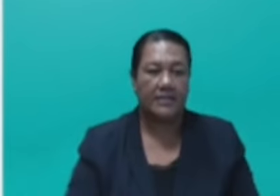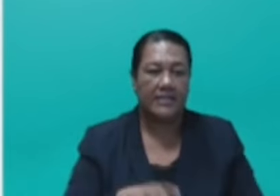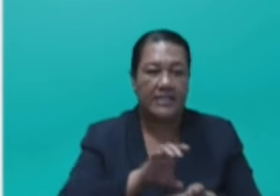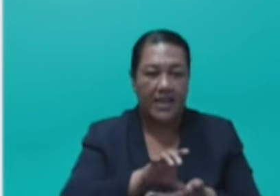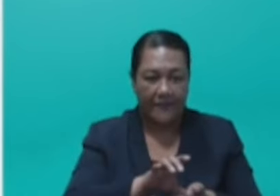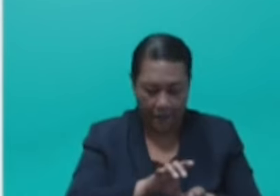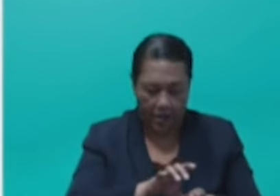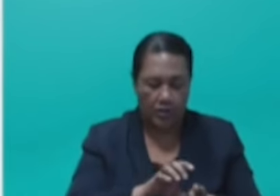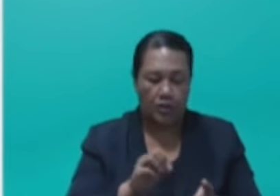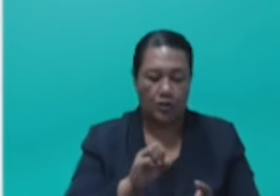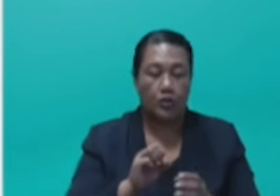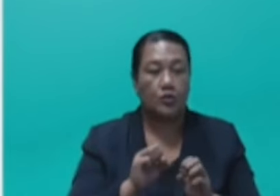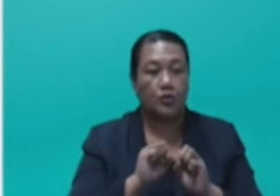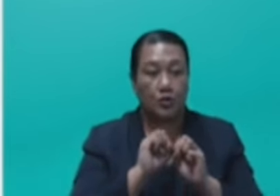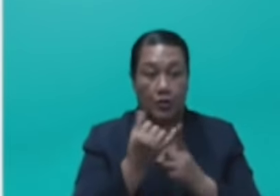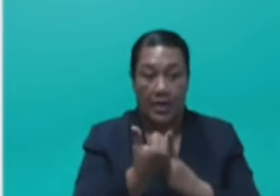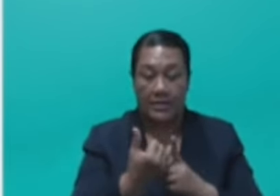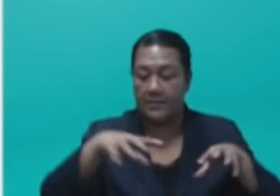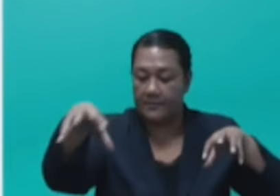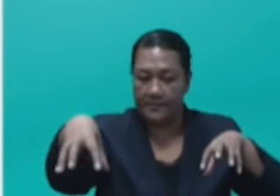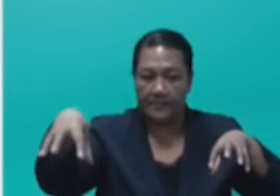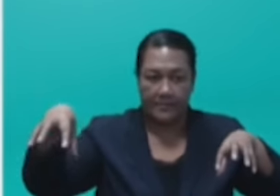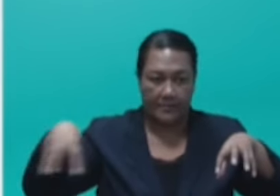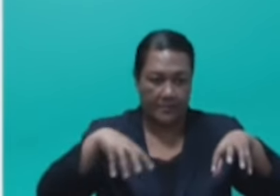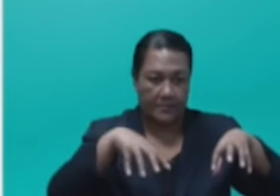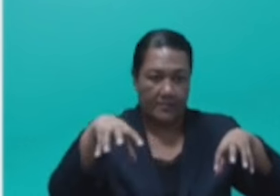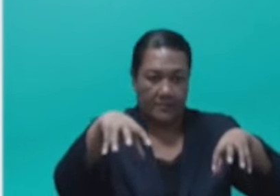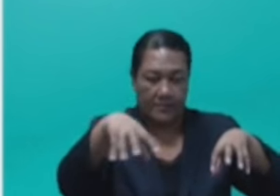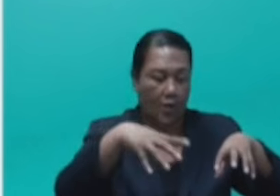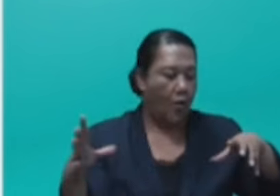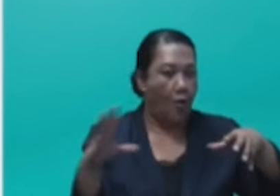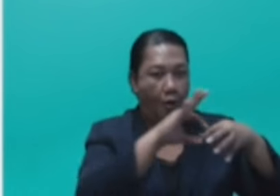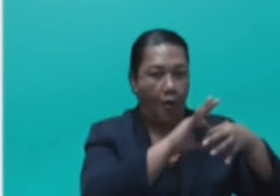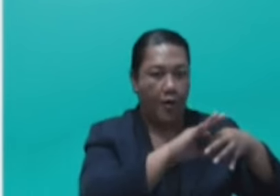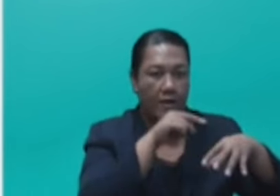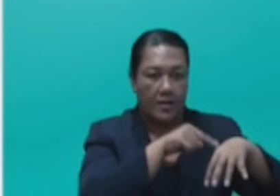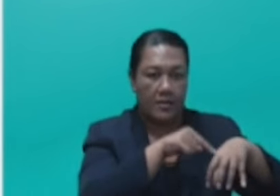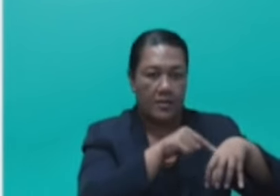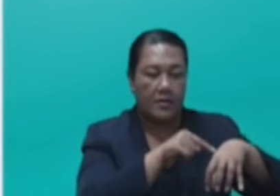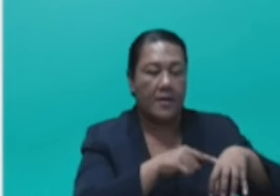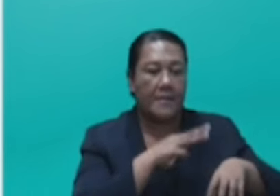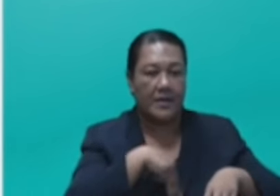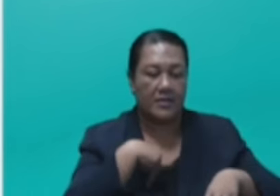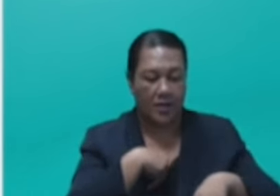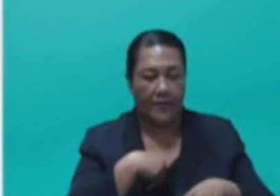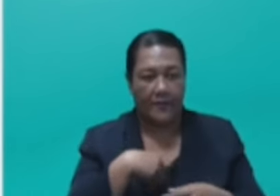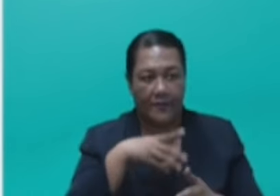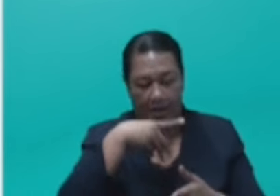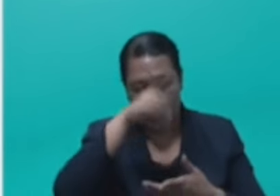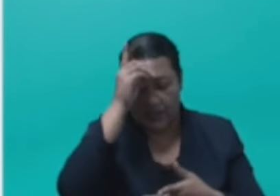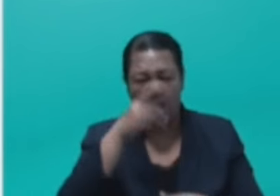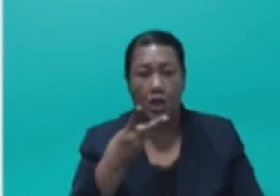to restrain the drug problem. Since 2010, the Substance